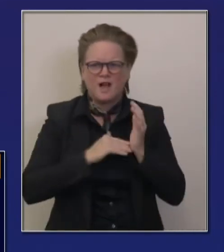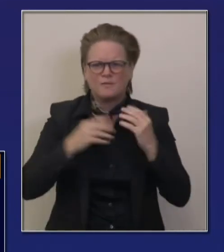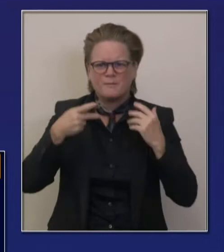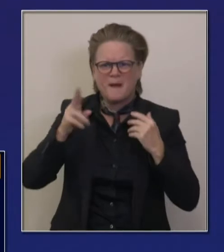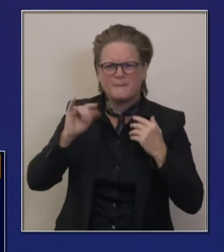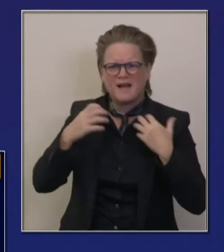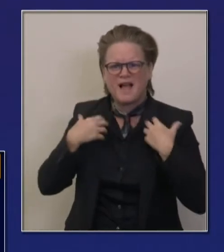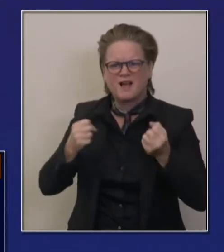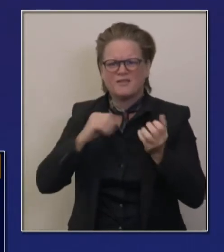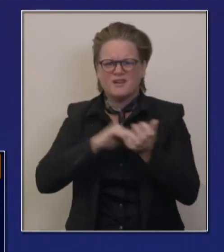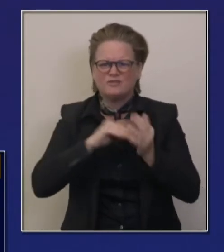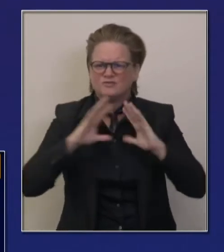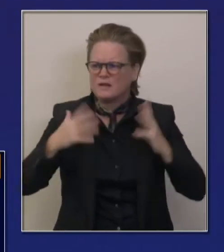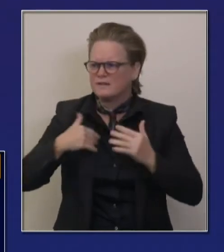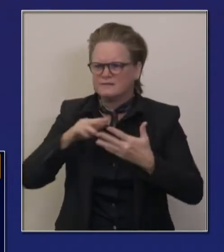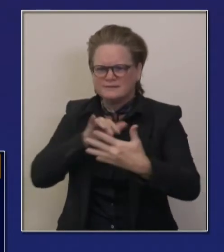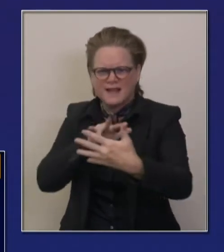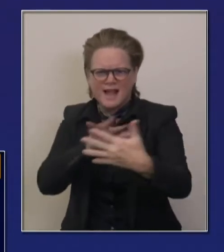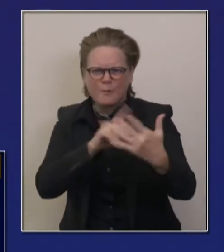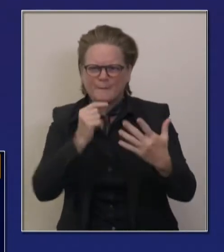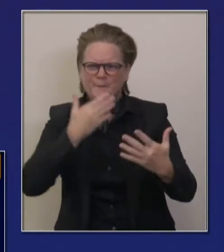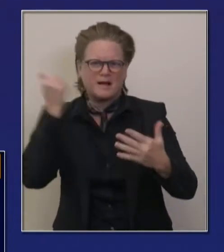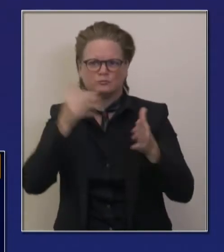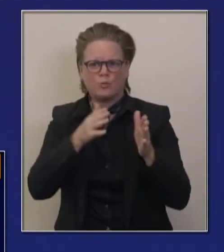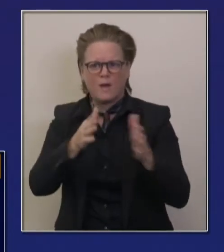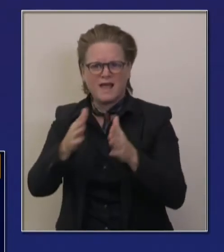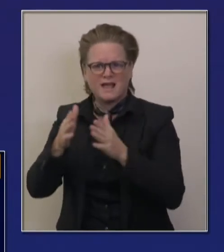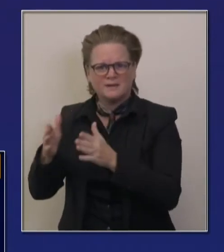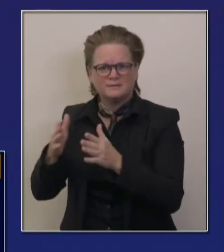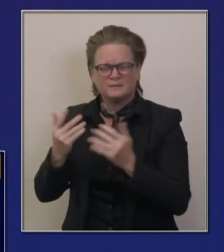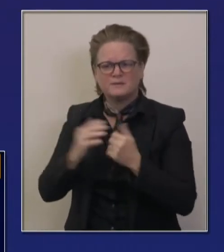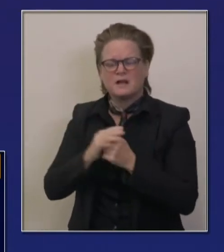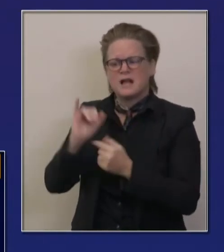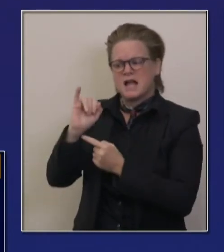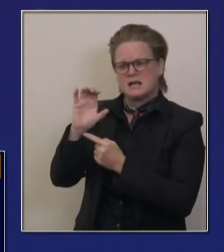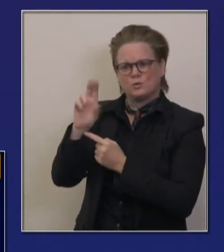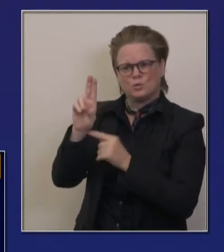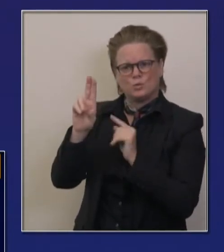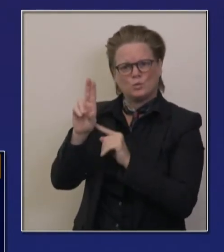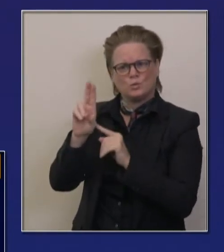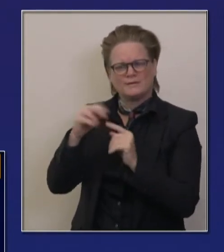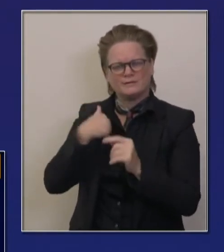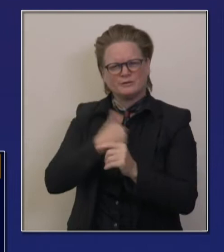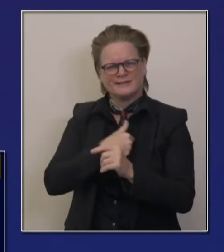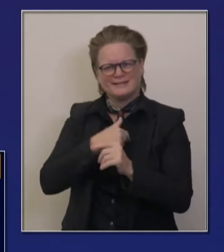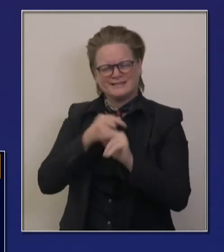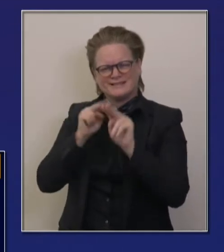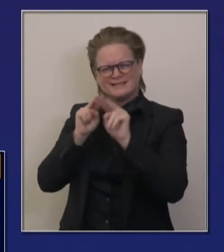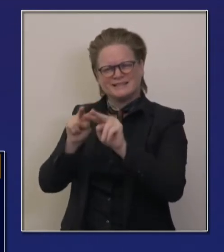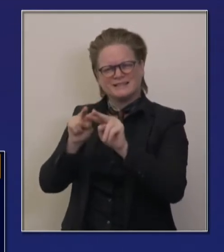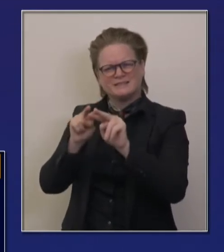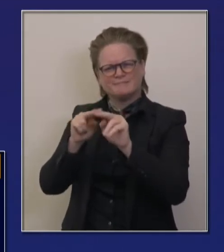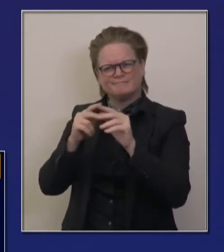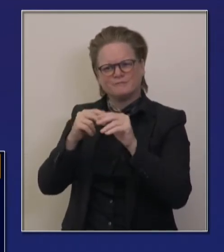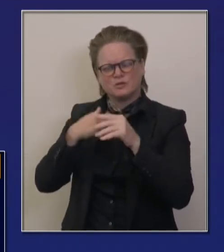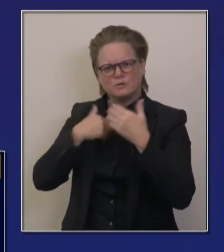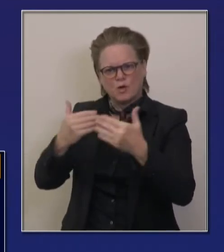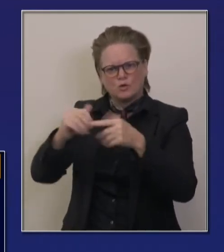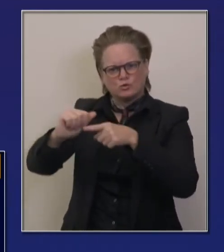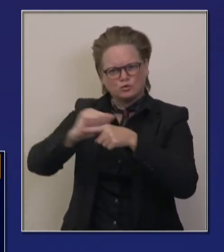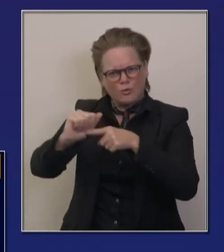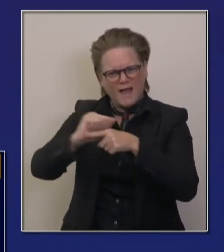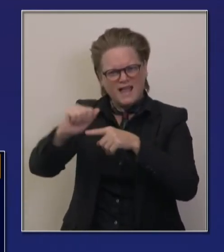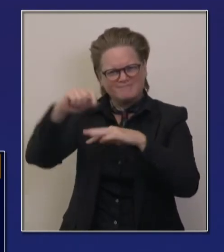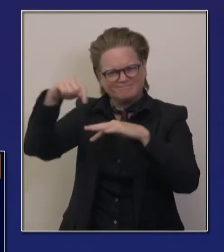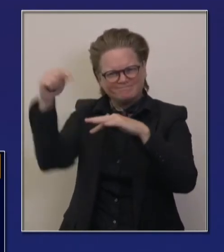ICUs as well, we're looking at training, uh, RNs, uh, this two day, very effective, focused training to speed, uh,